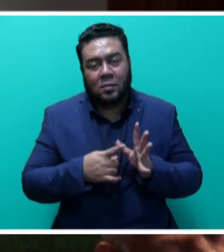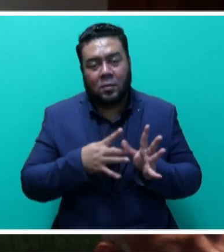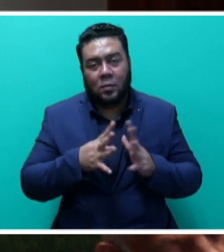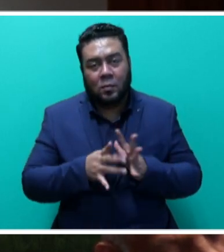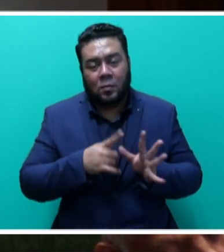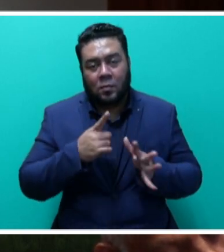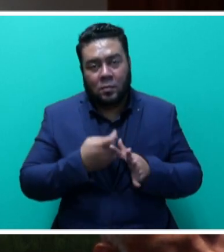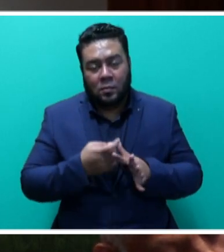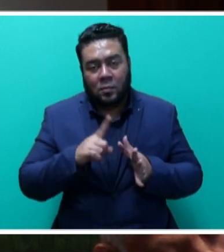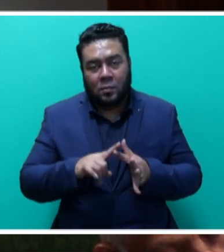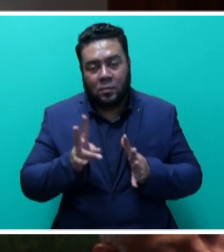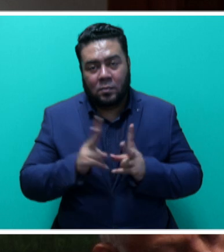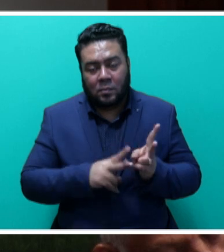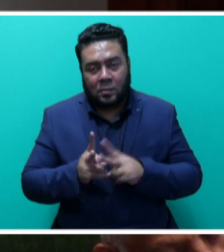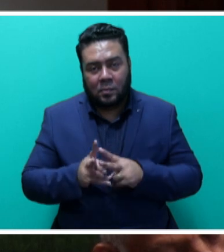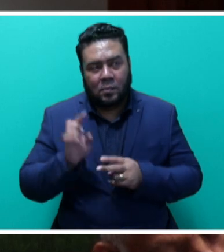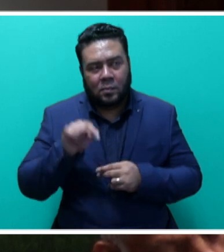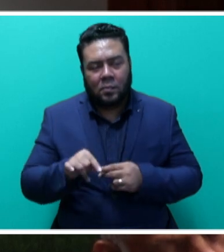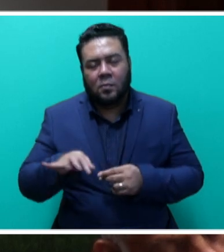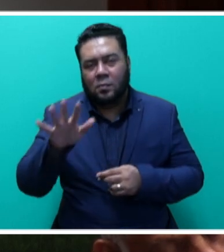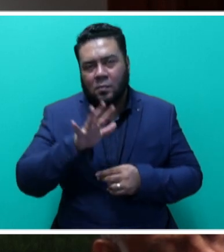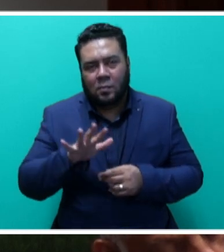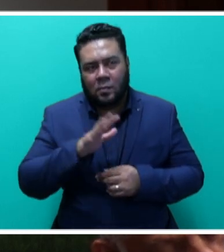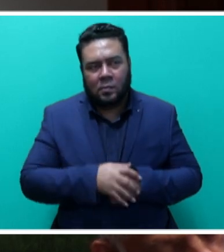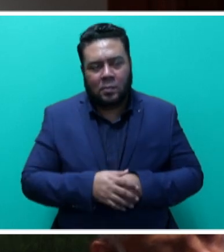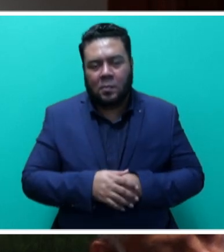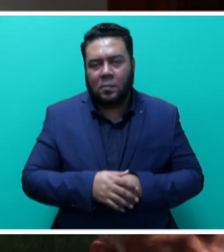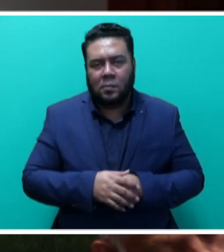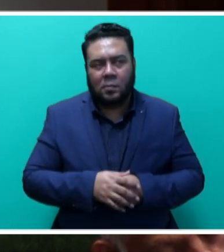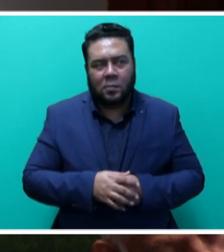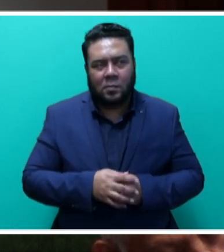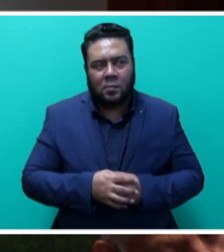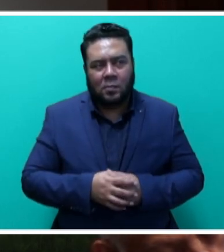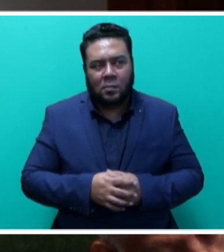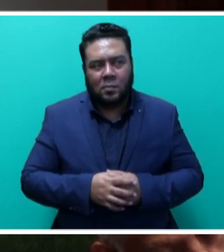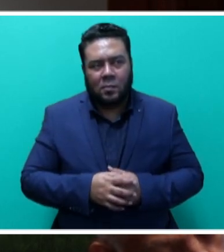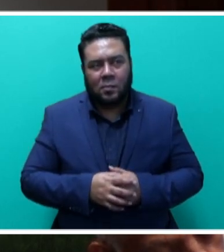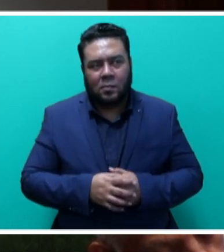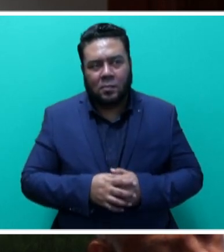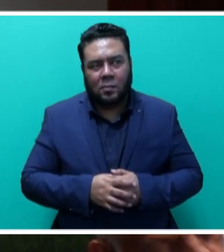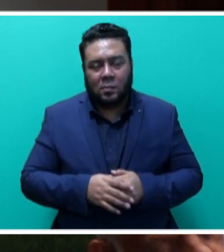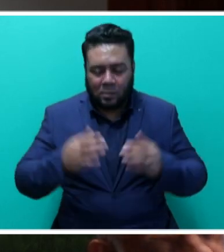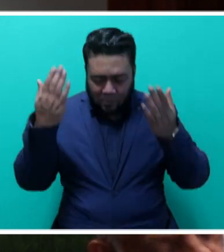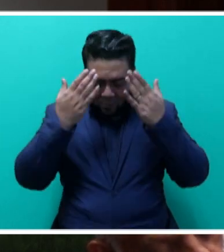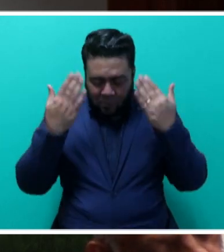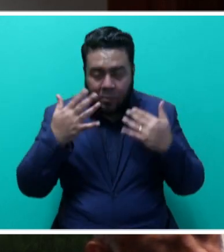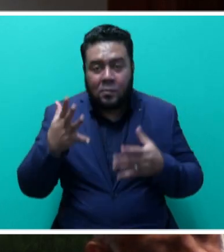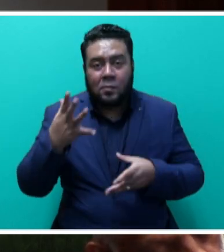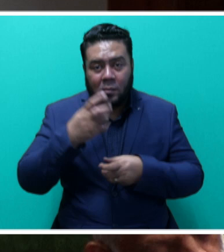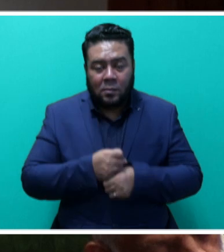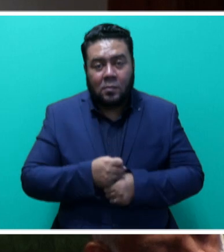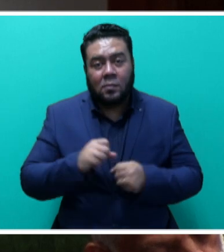the Sanghani District being one of the sites in the Nateo Bay Peninsula. Mr. Speaker, in conclusion,